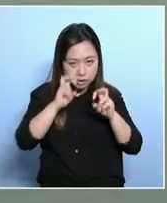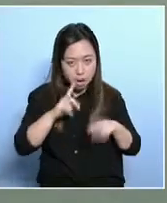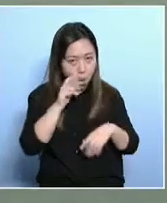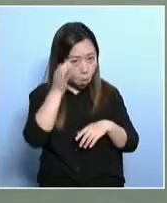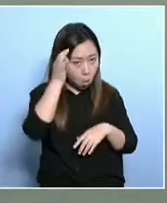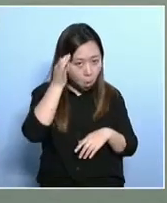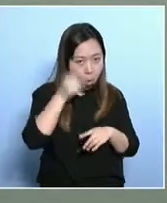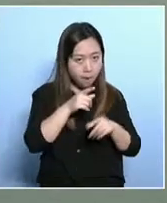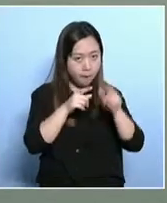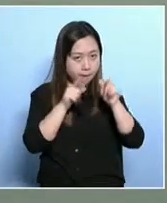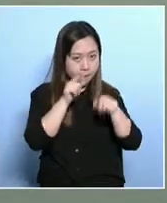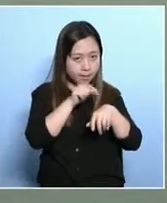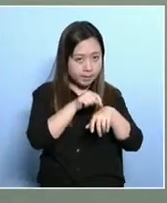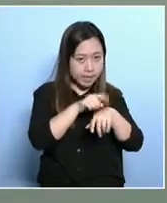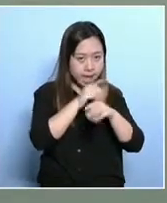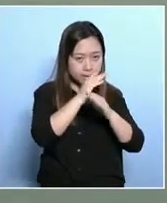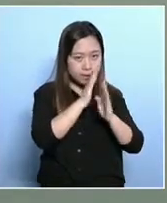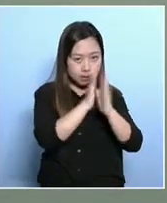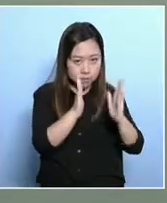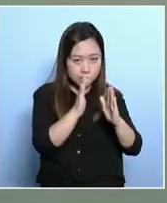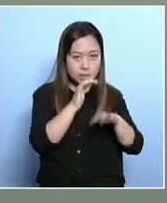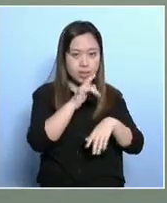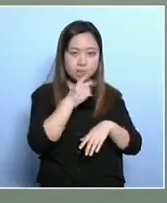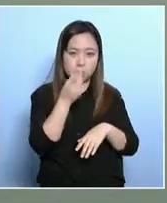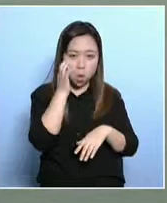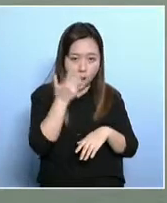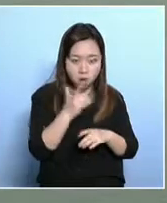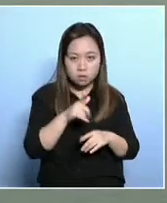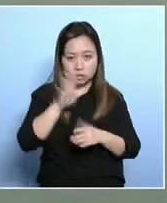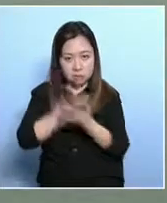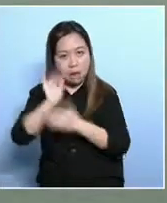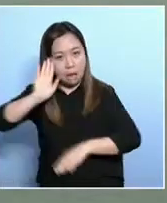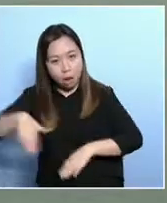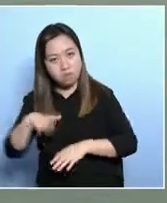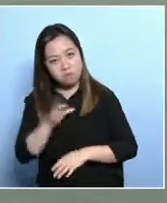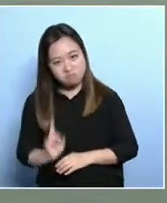tracking studies are used abroad.